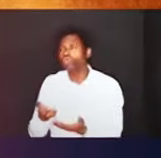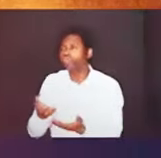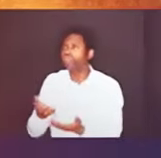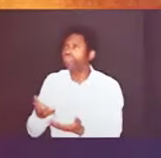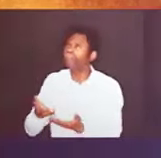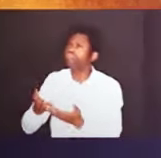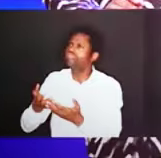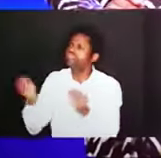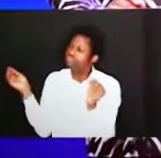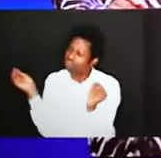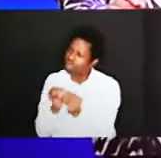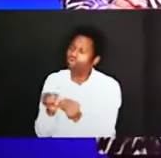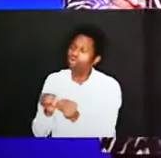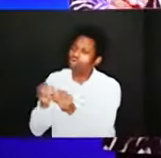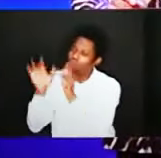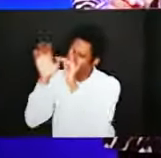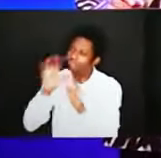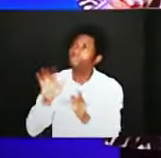mercy